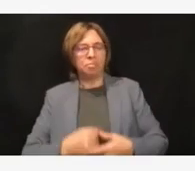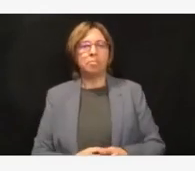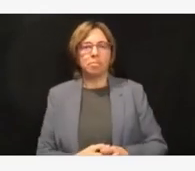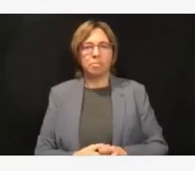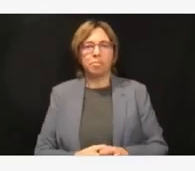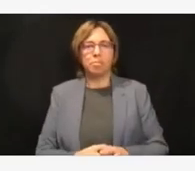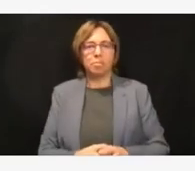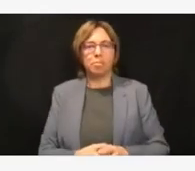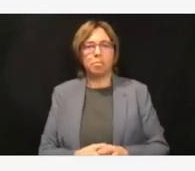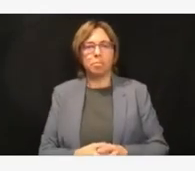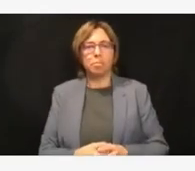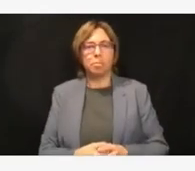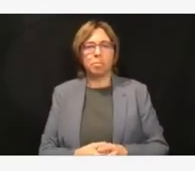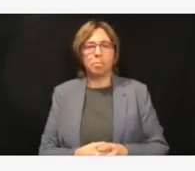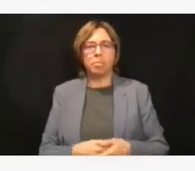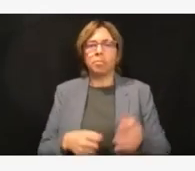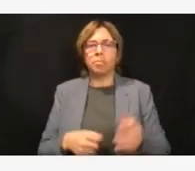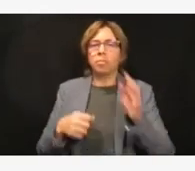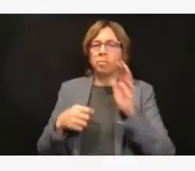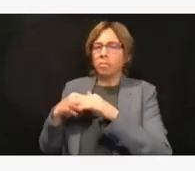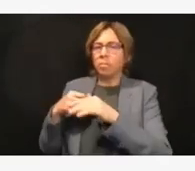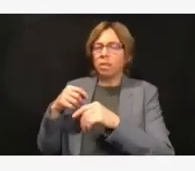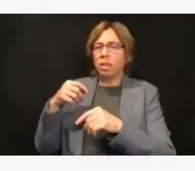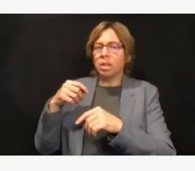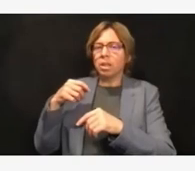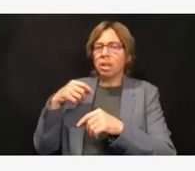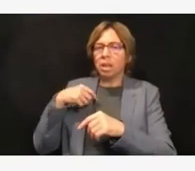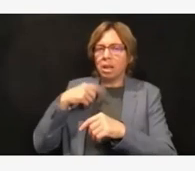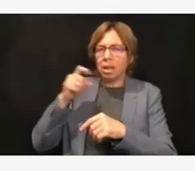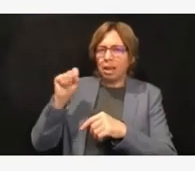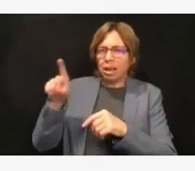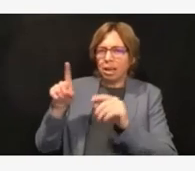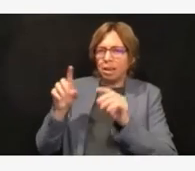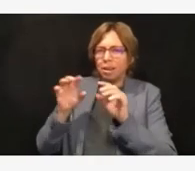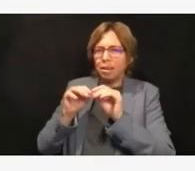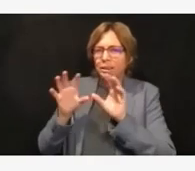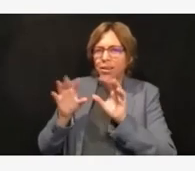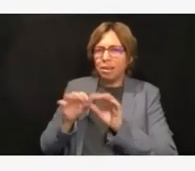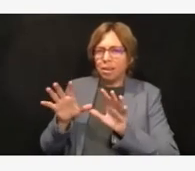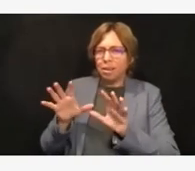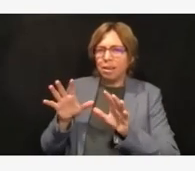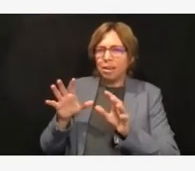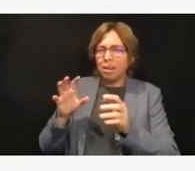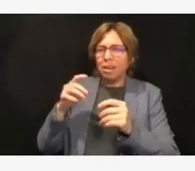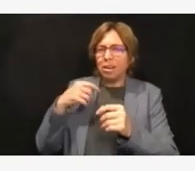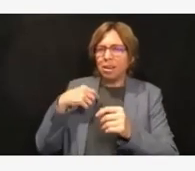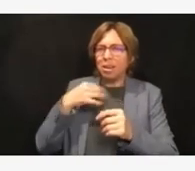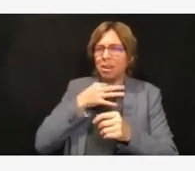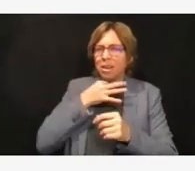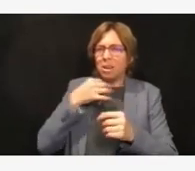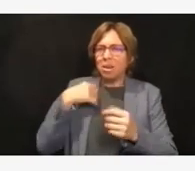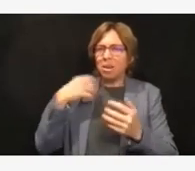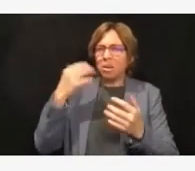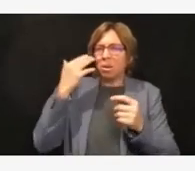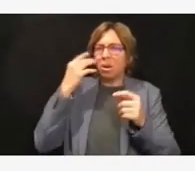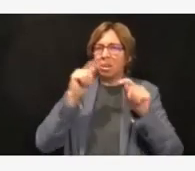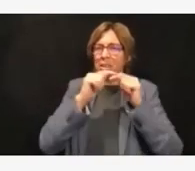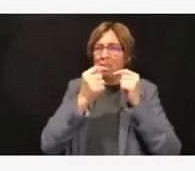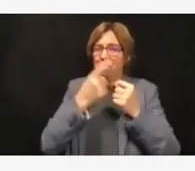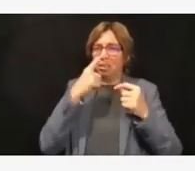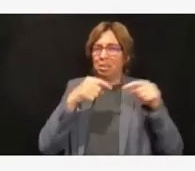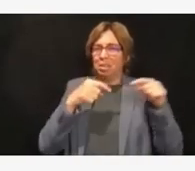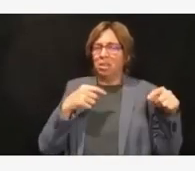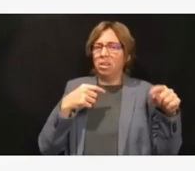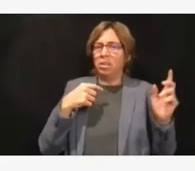Sorry, to clarify. I would love to get someone from my team to confirm and validate